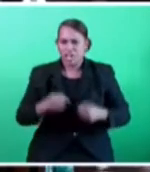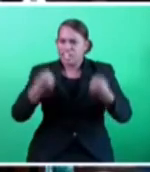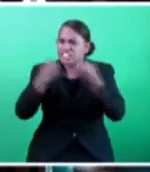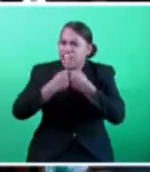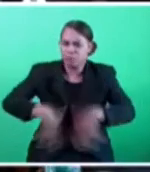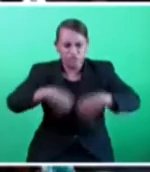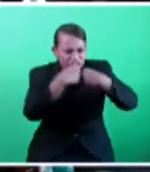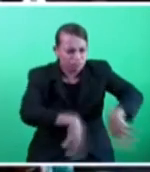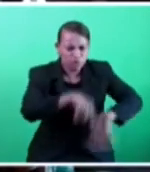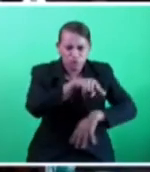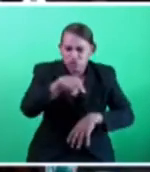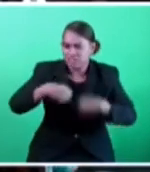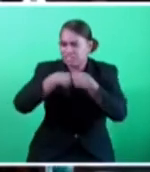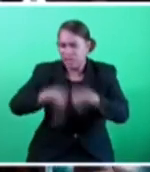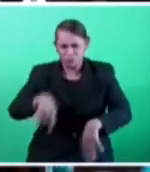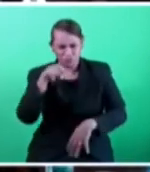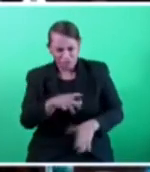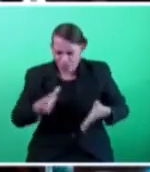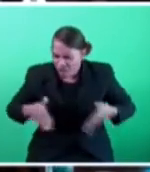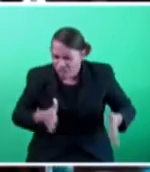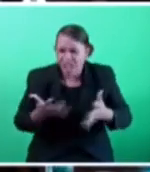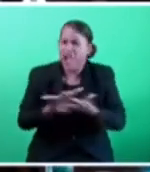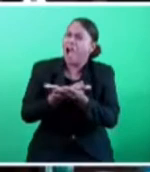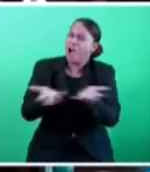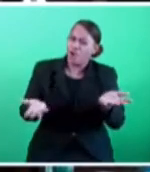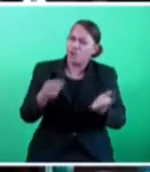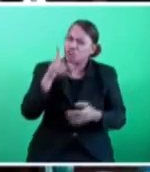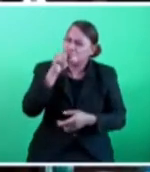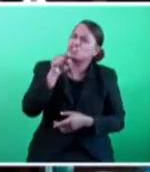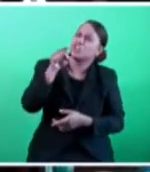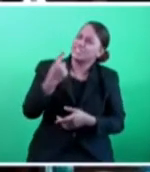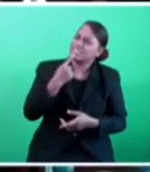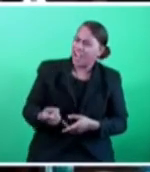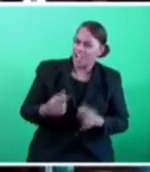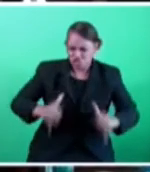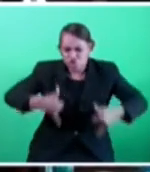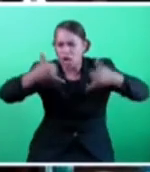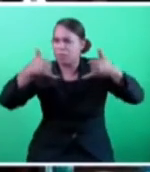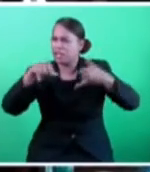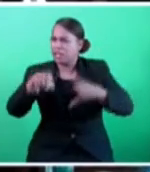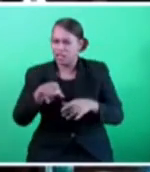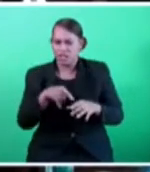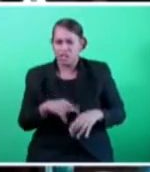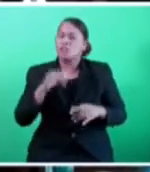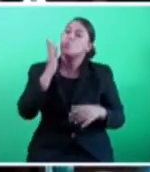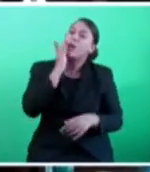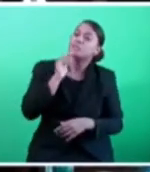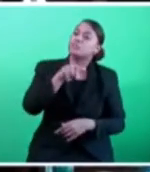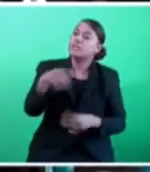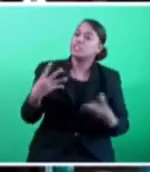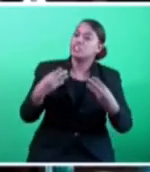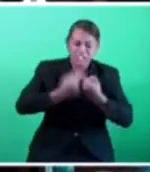proportion? How can you claim to be a champion when you are devastating